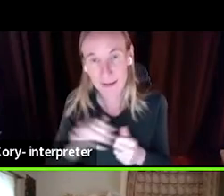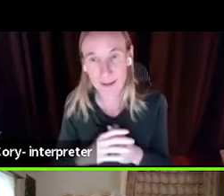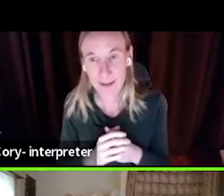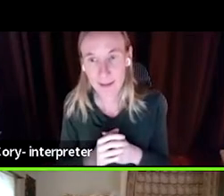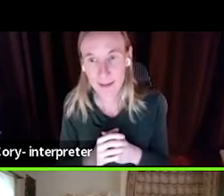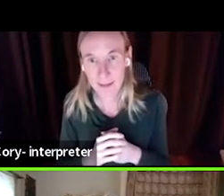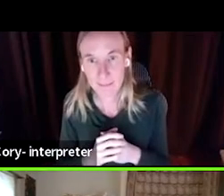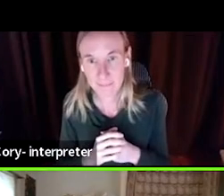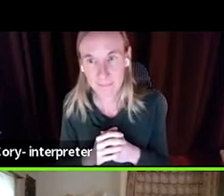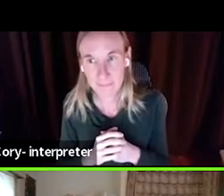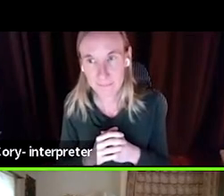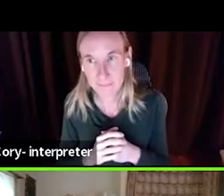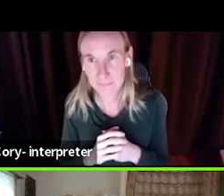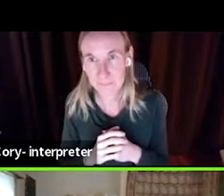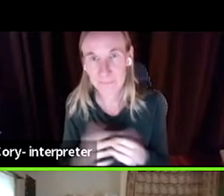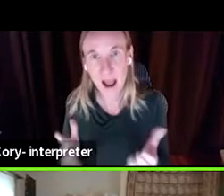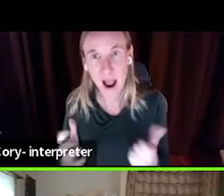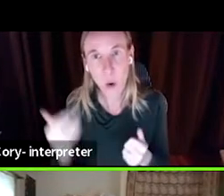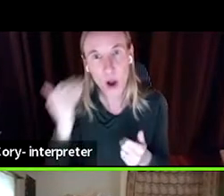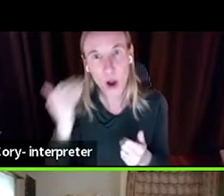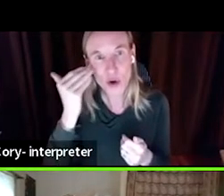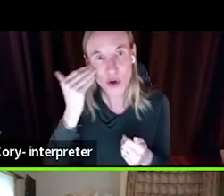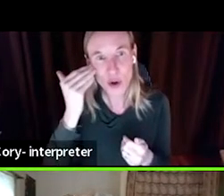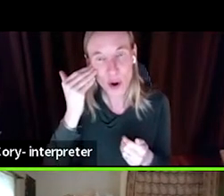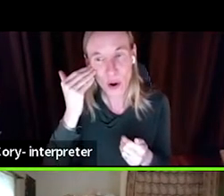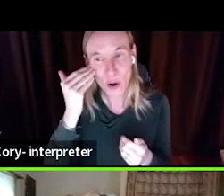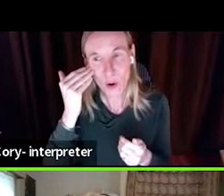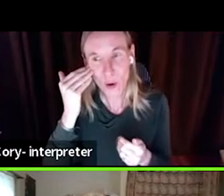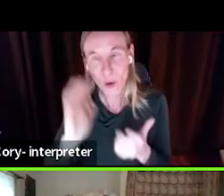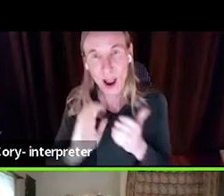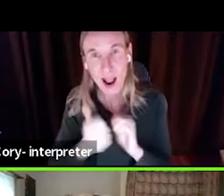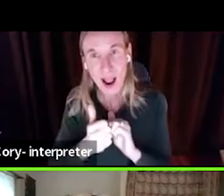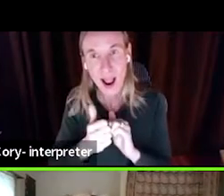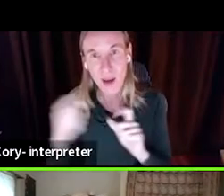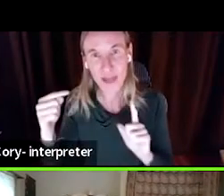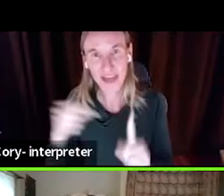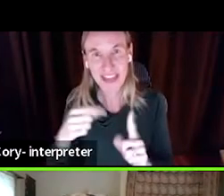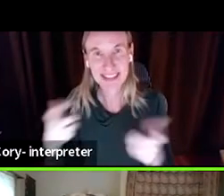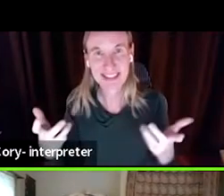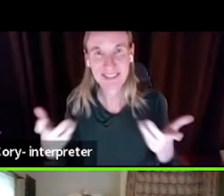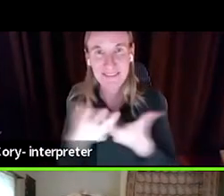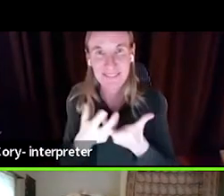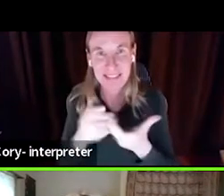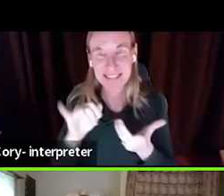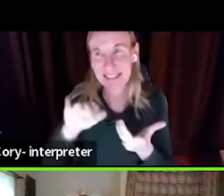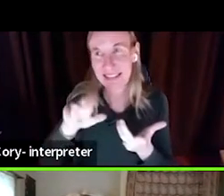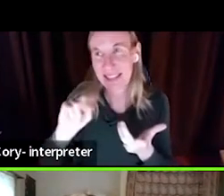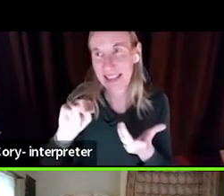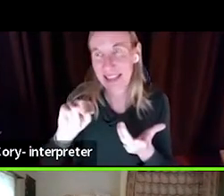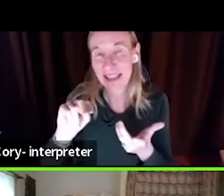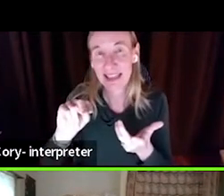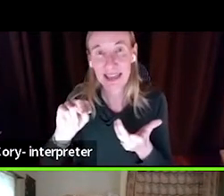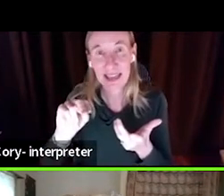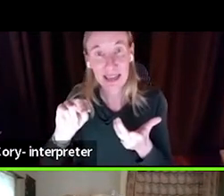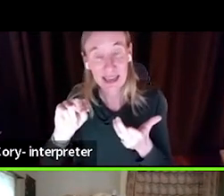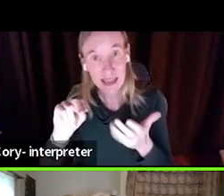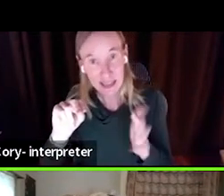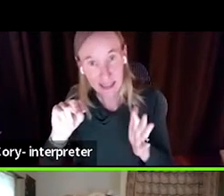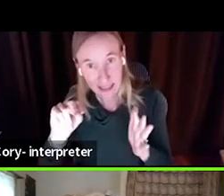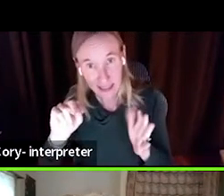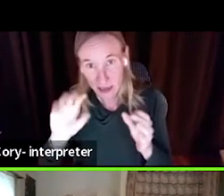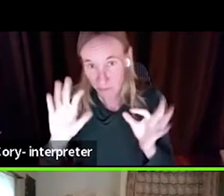want to know how this fits in compliments conflicts